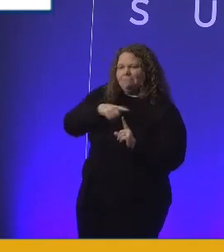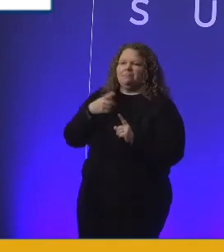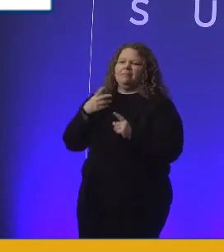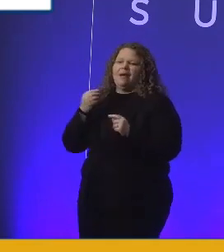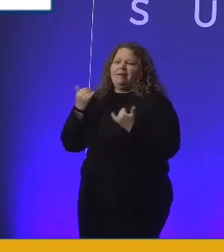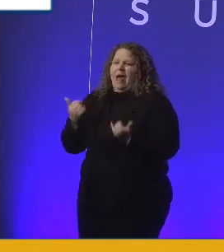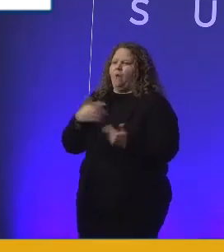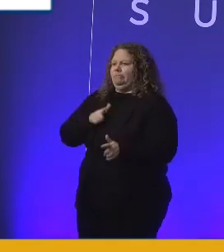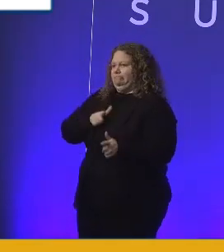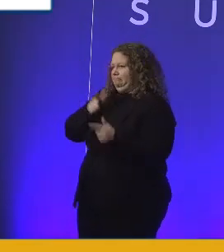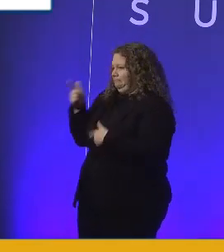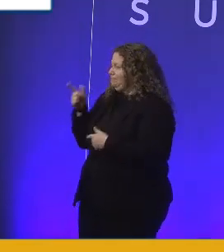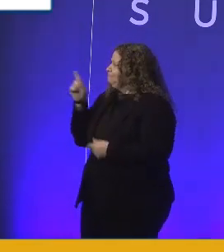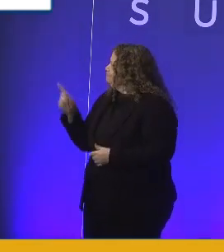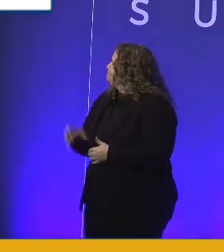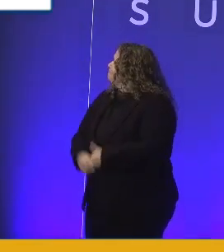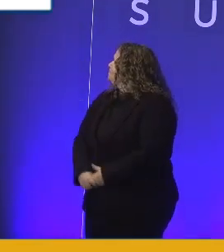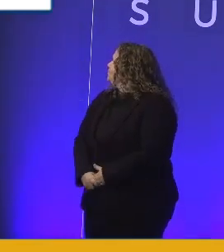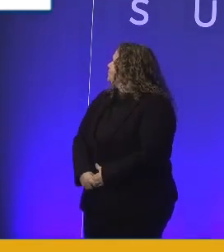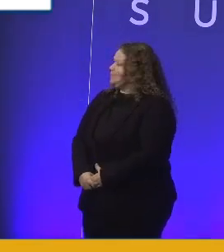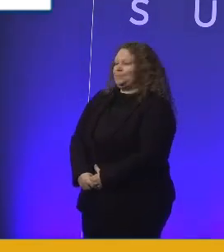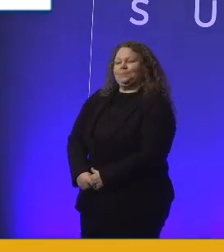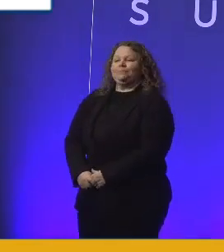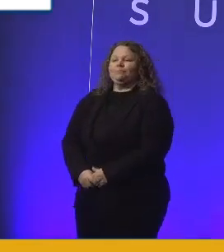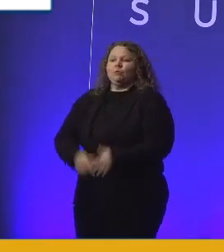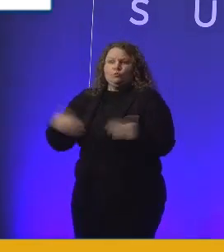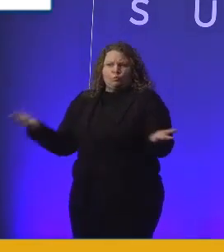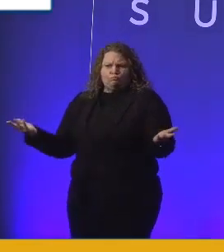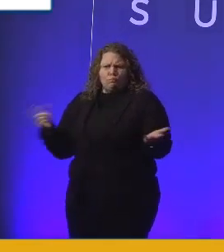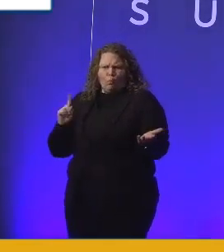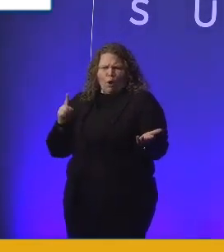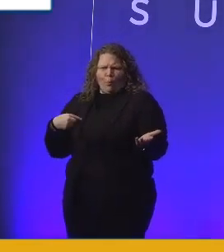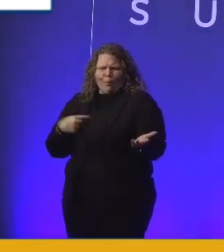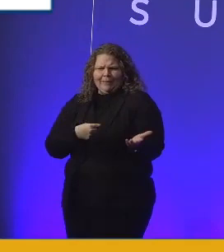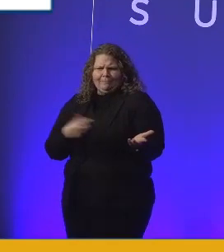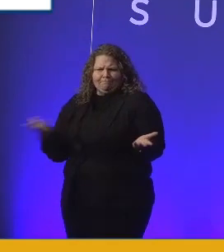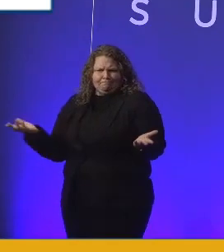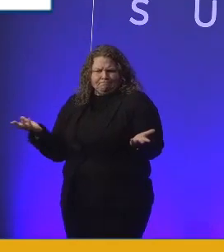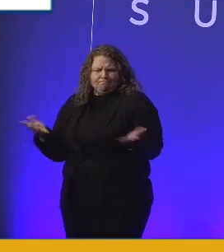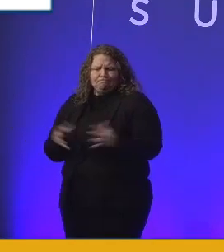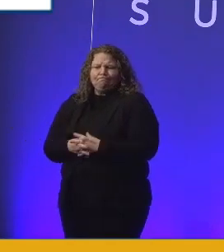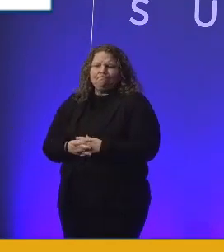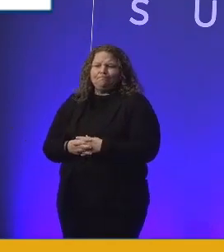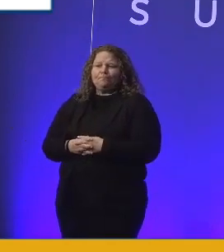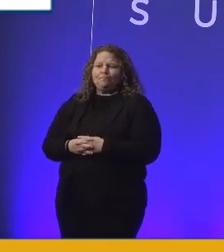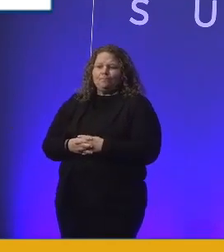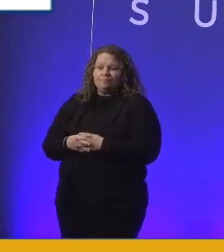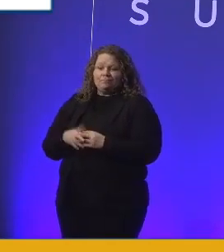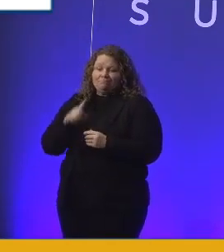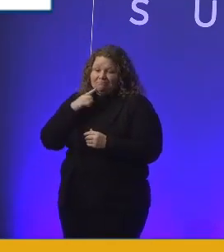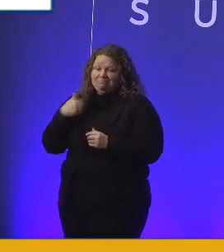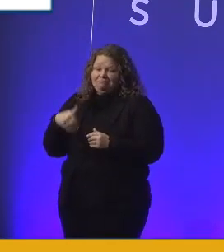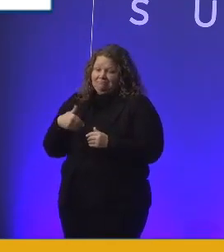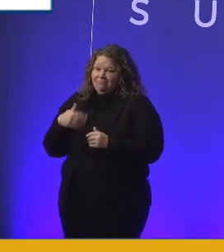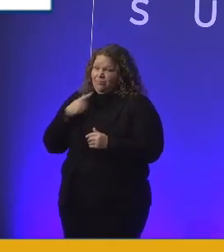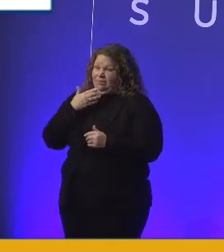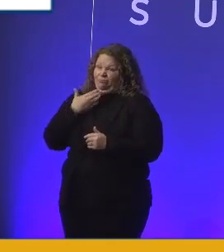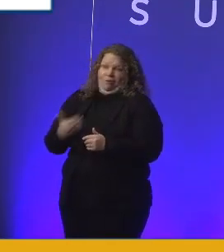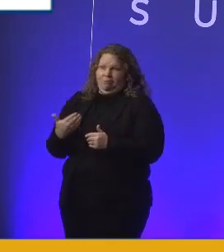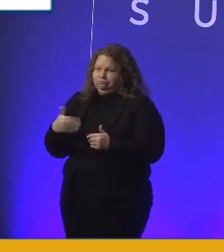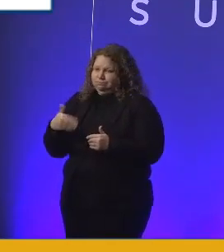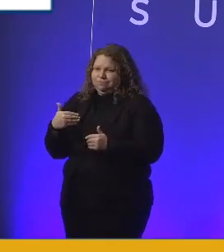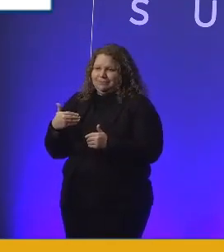So where are we now? Well, we've done really well. We have